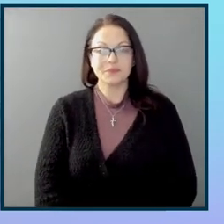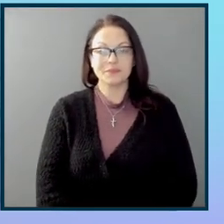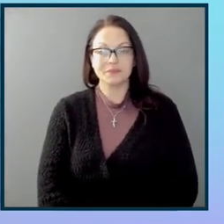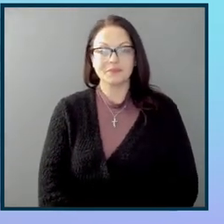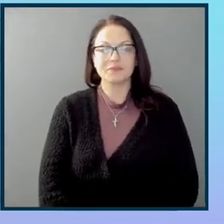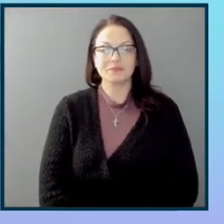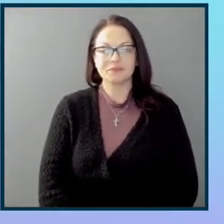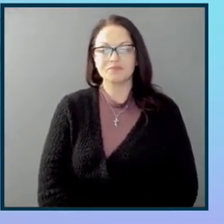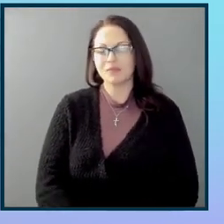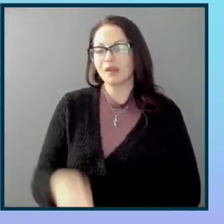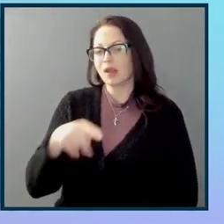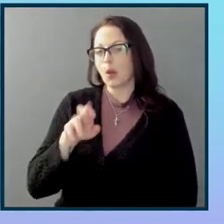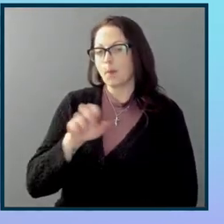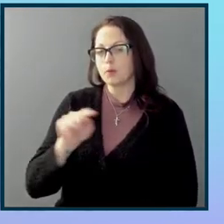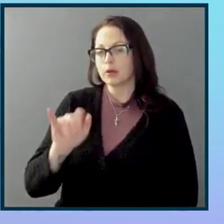That's a great question.